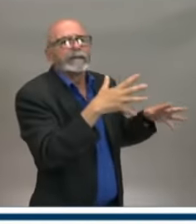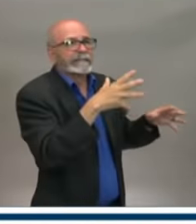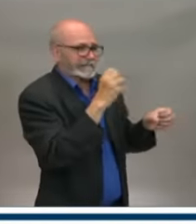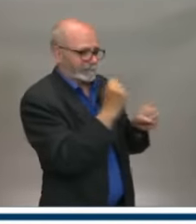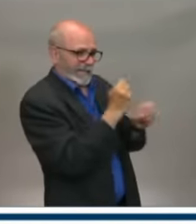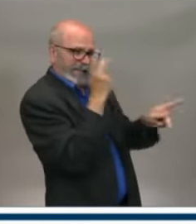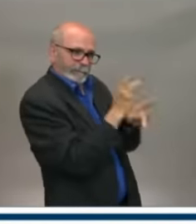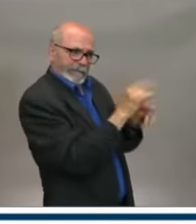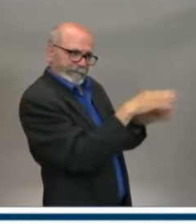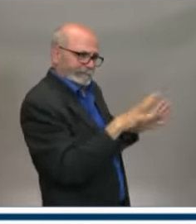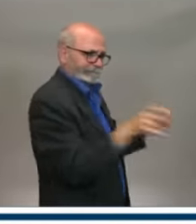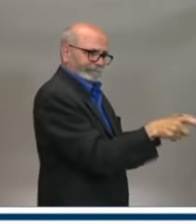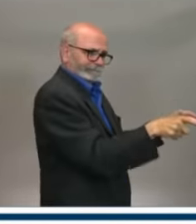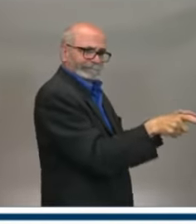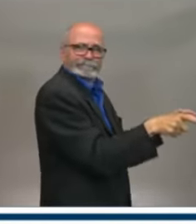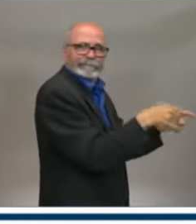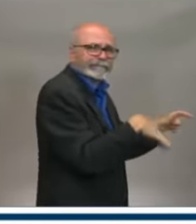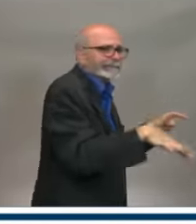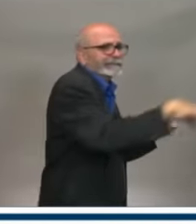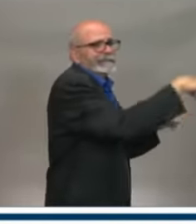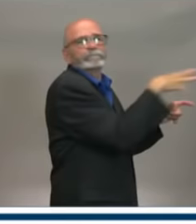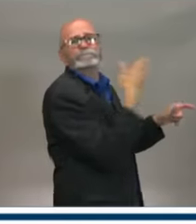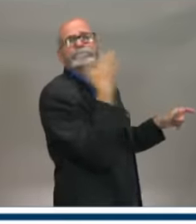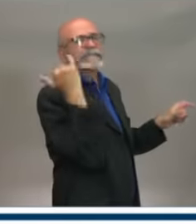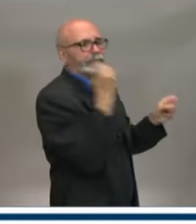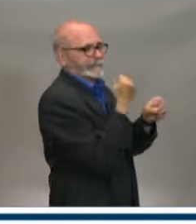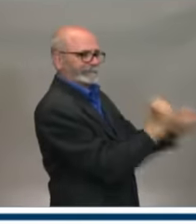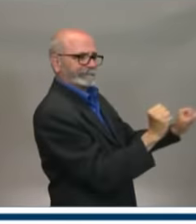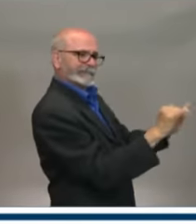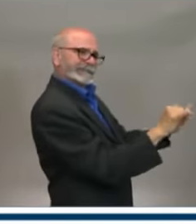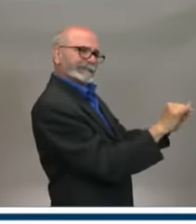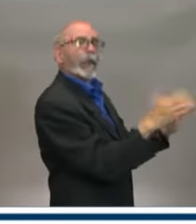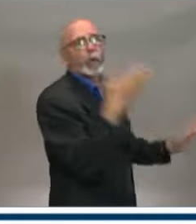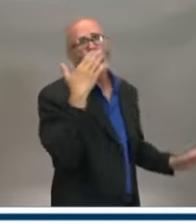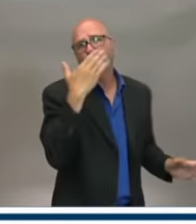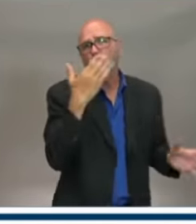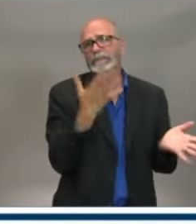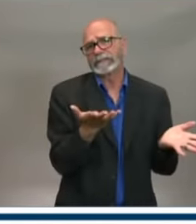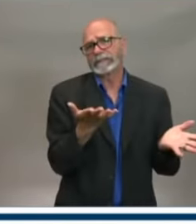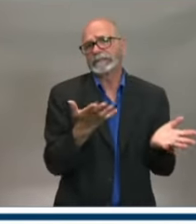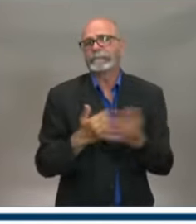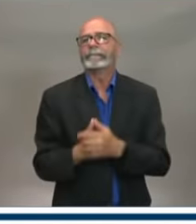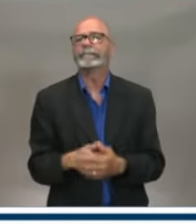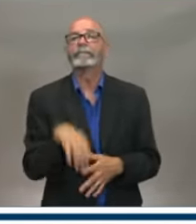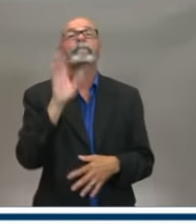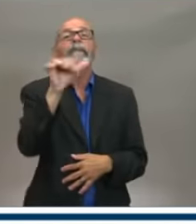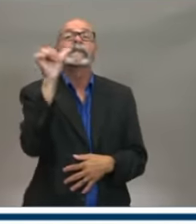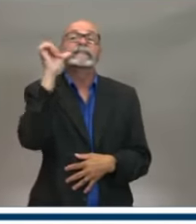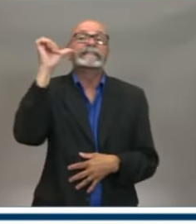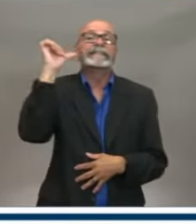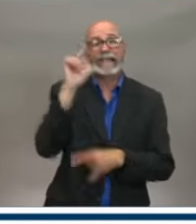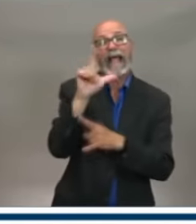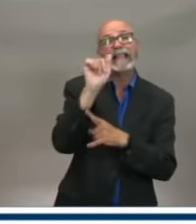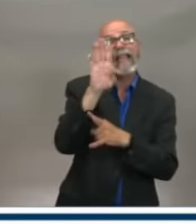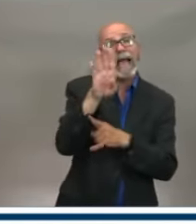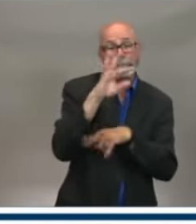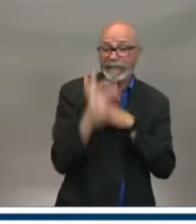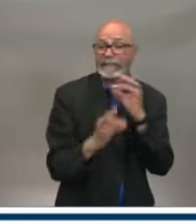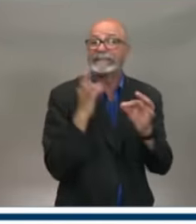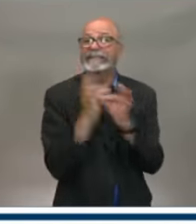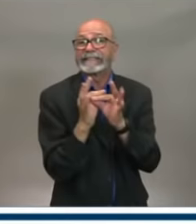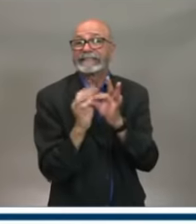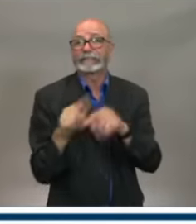ongoing work to control the spread of this virus. Yesterday, the QE2 labs processed 533